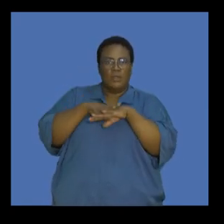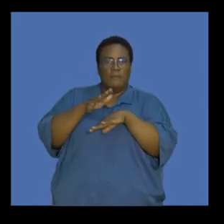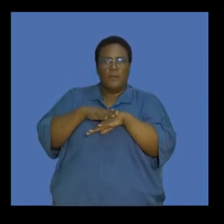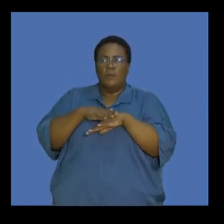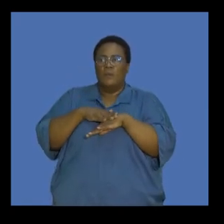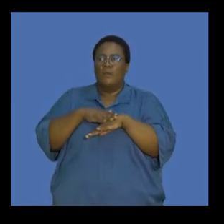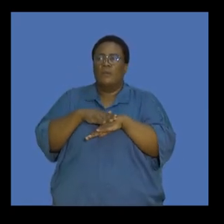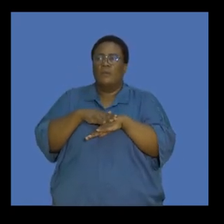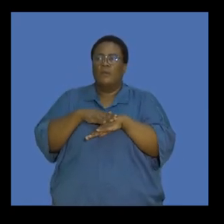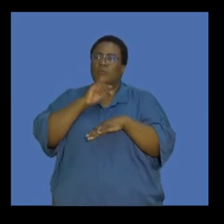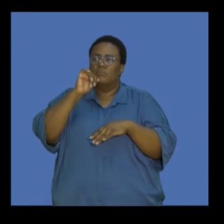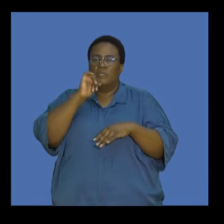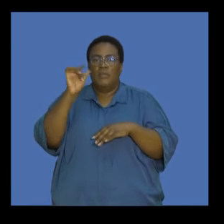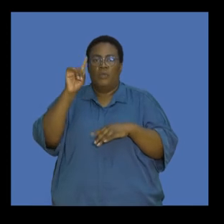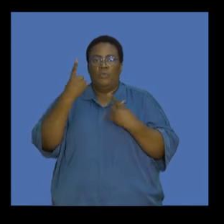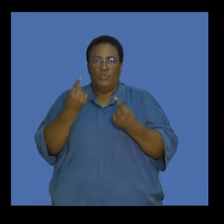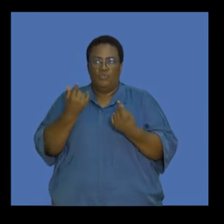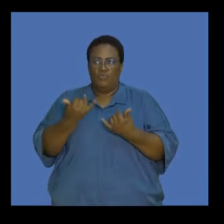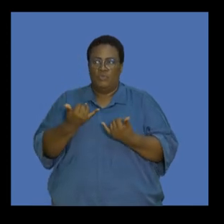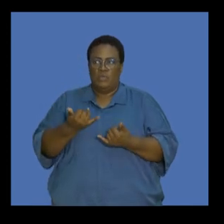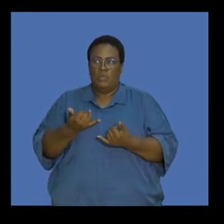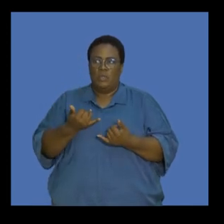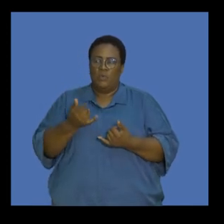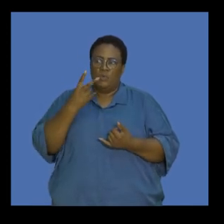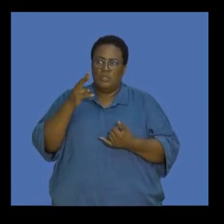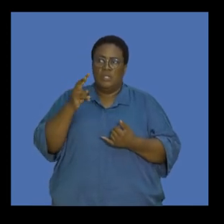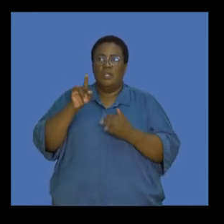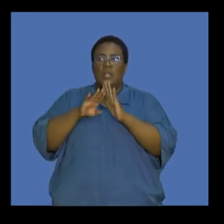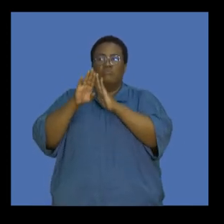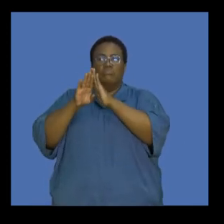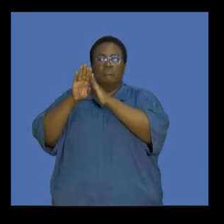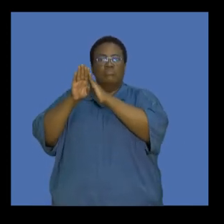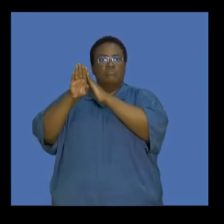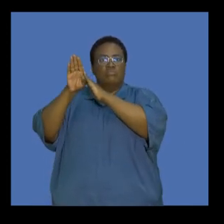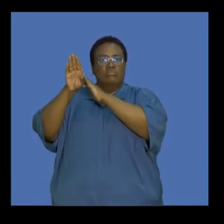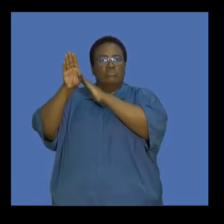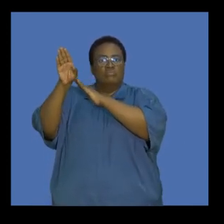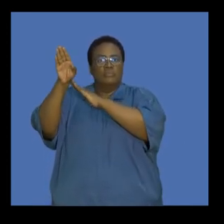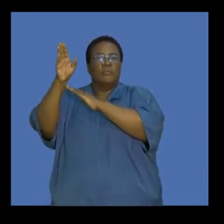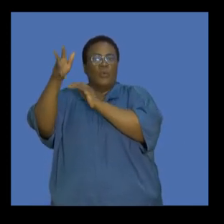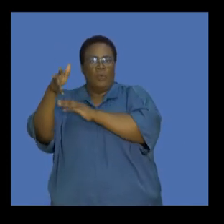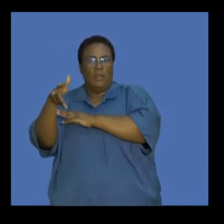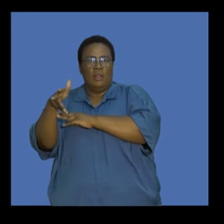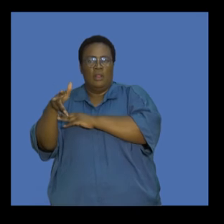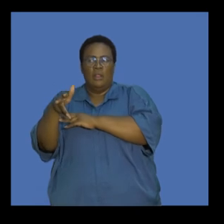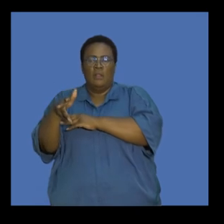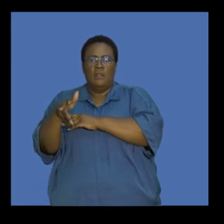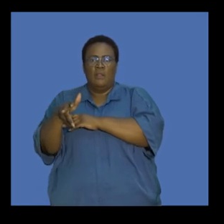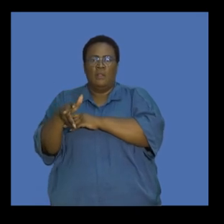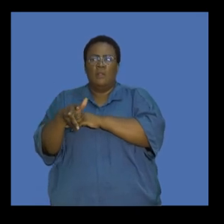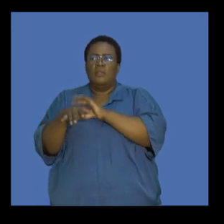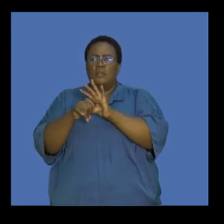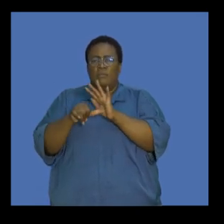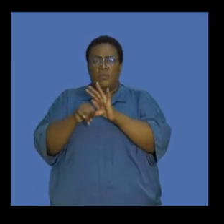this further, no matter what we do now, we're going to see that this trend is going to continue. And it's important that we have rapid